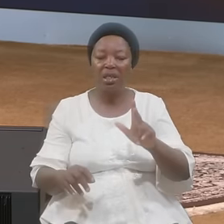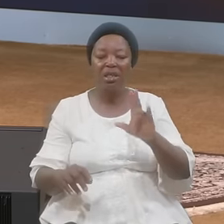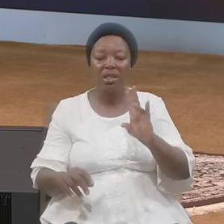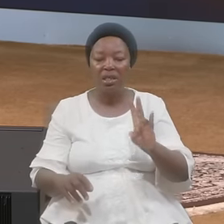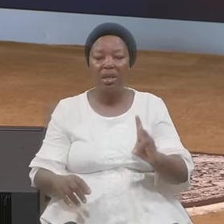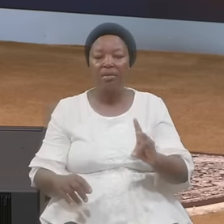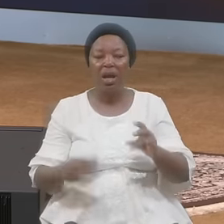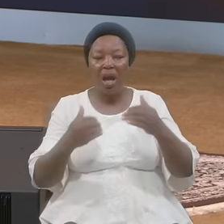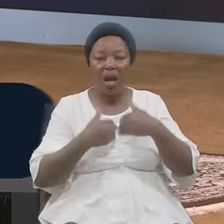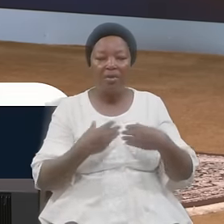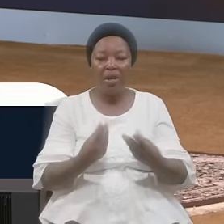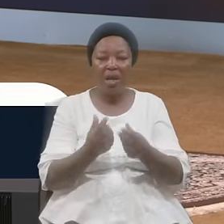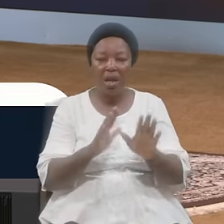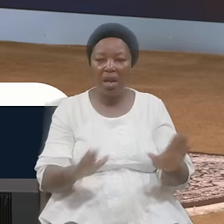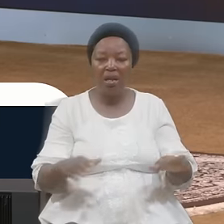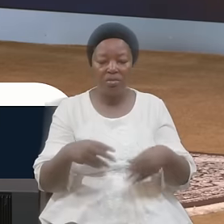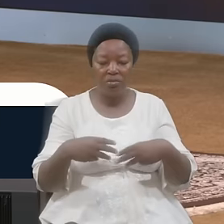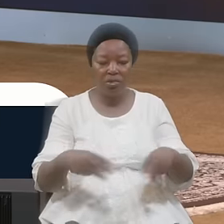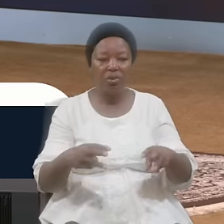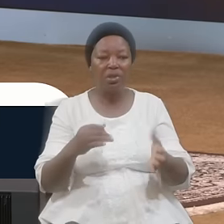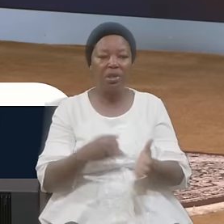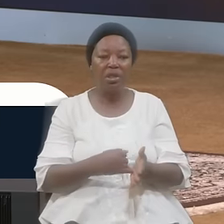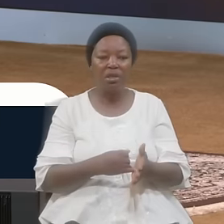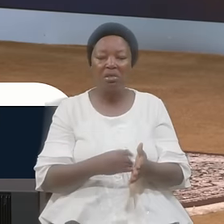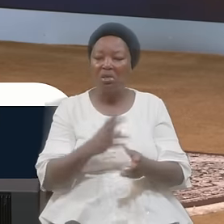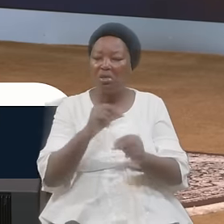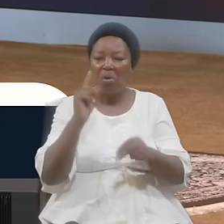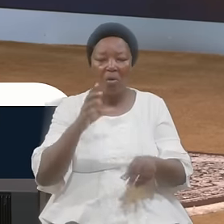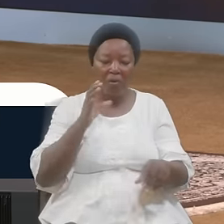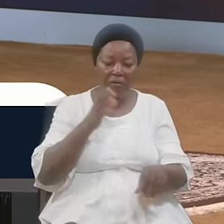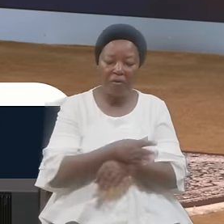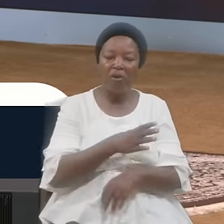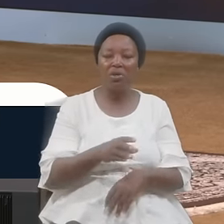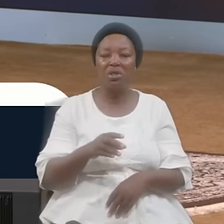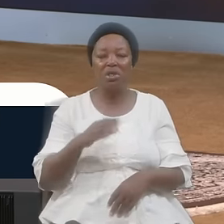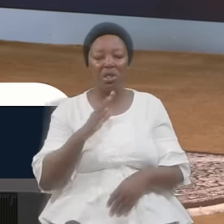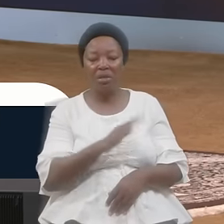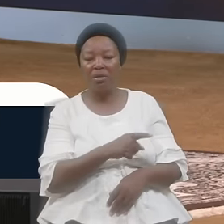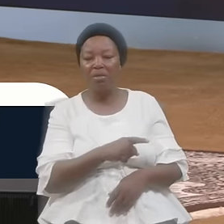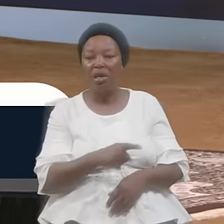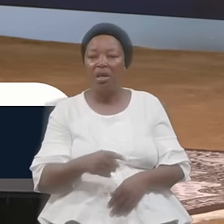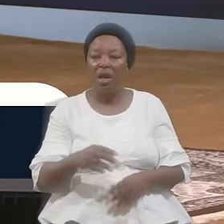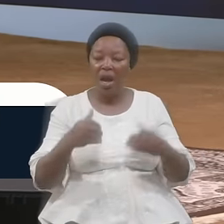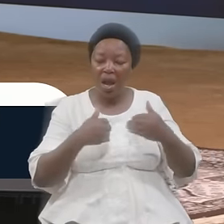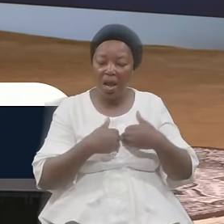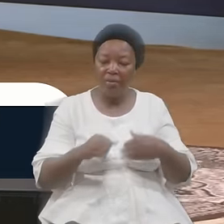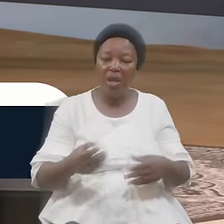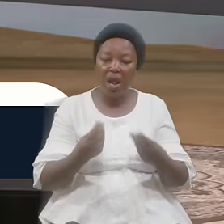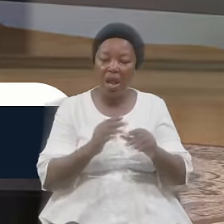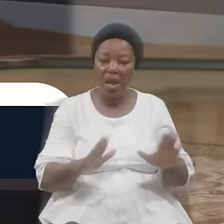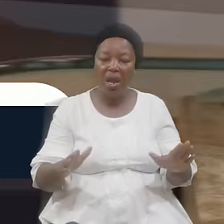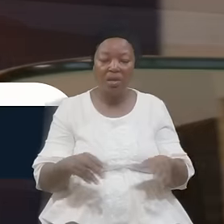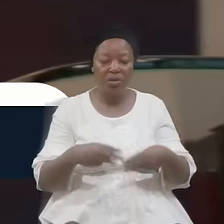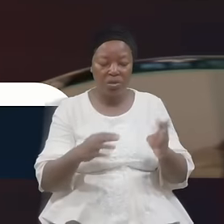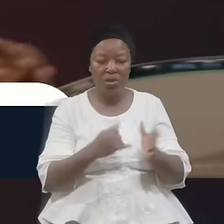Sold It Nobody Compelled Him Having Land Sold It Nobody Demanded